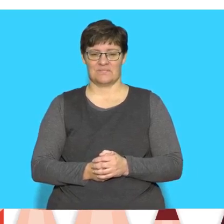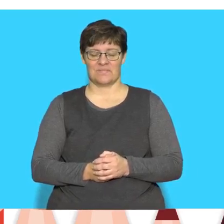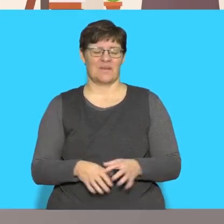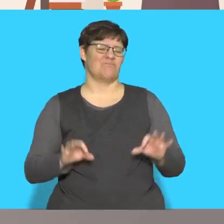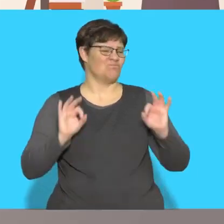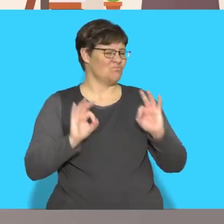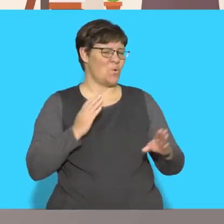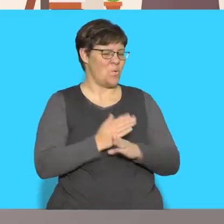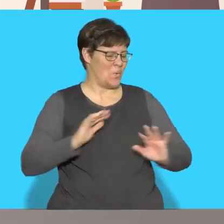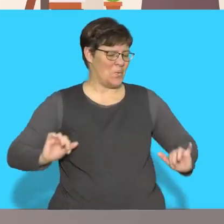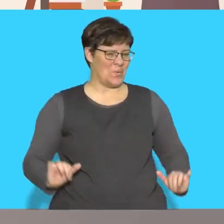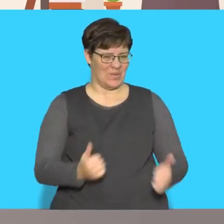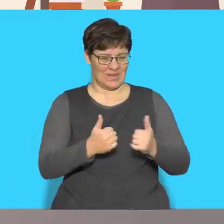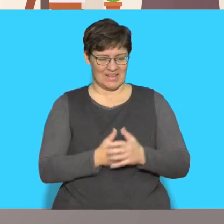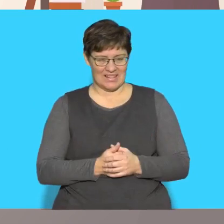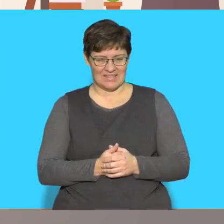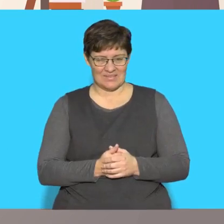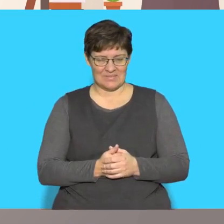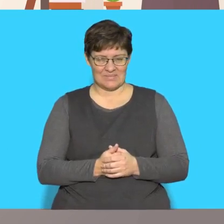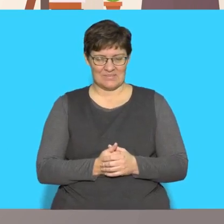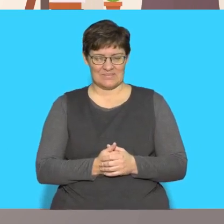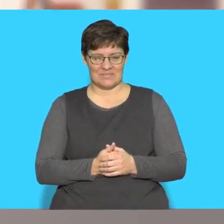Super work, children.